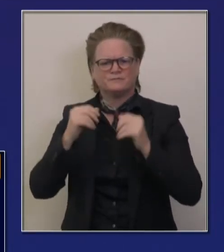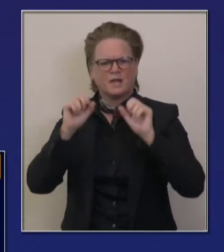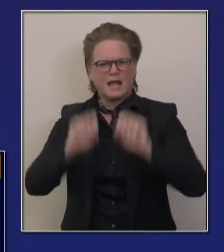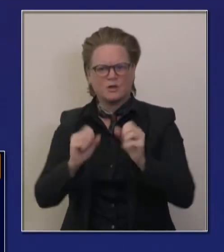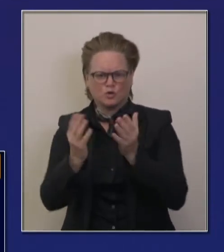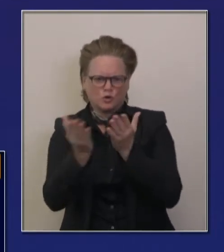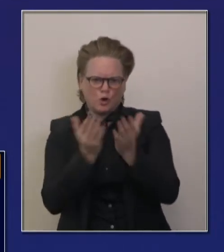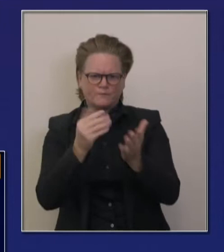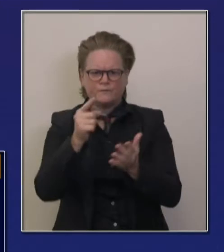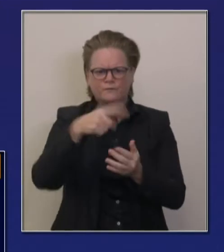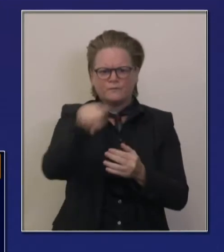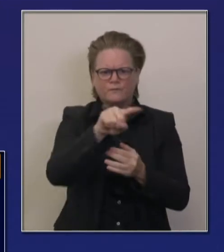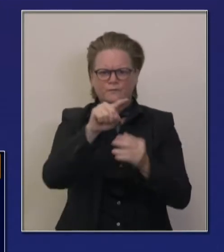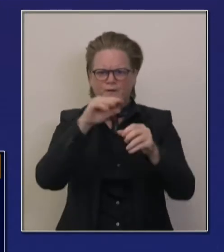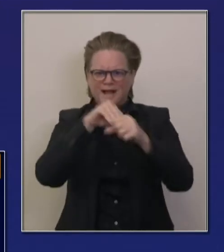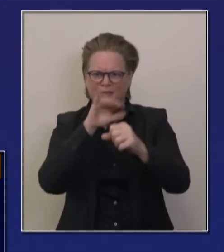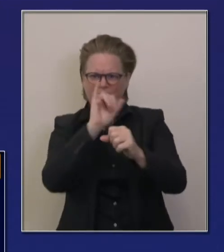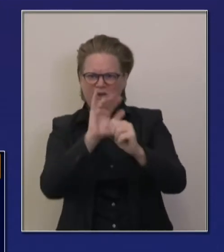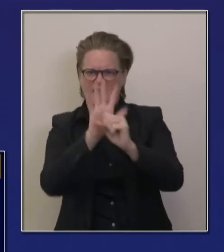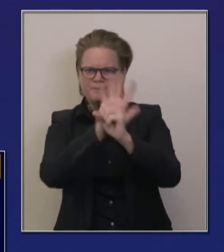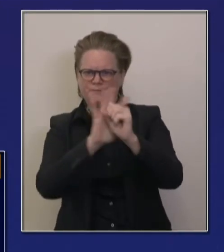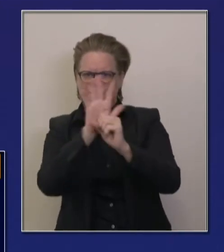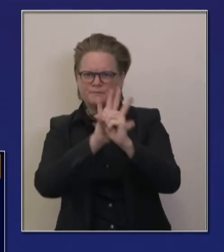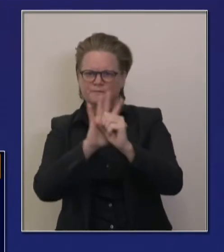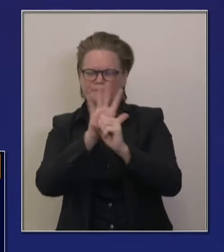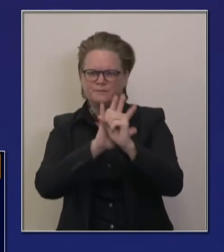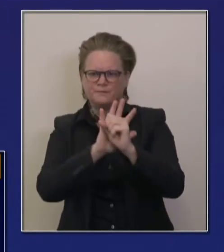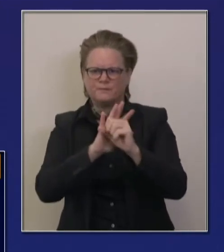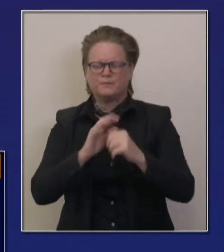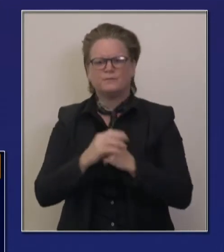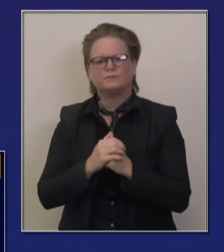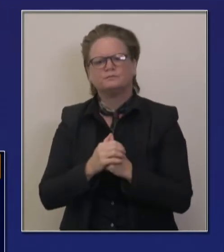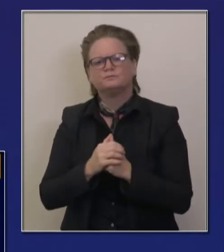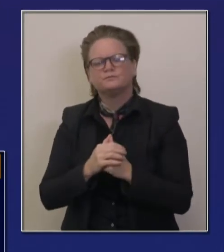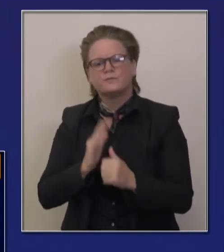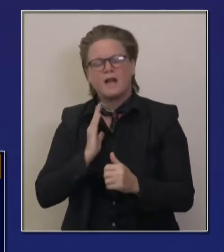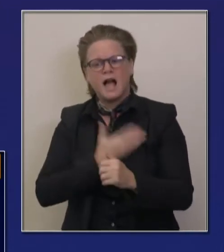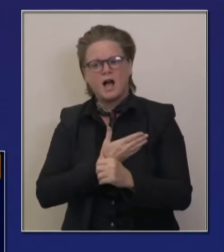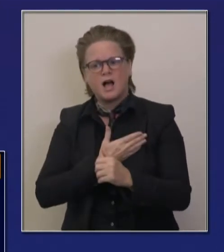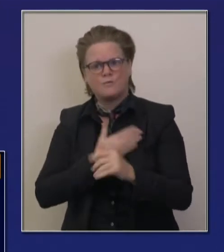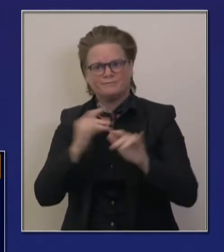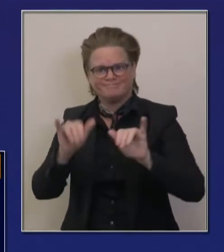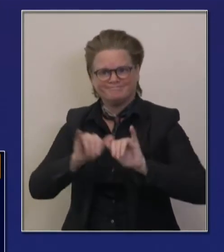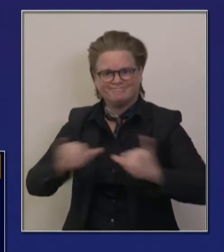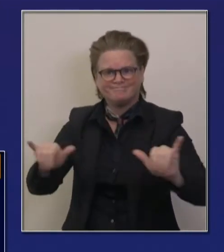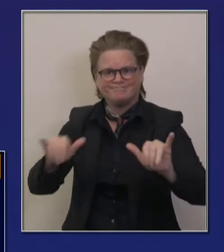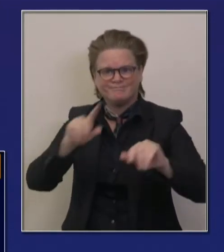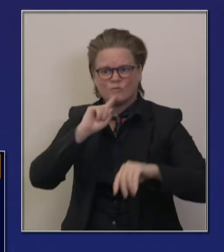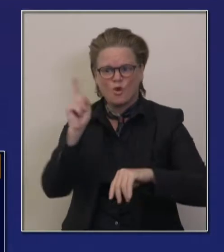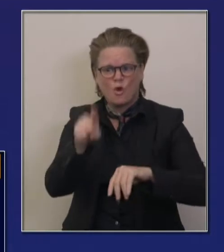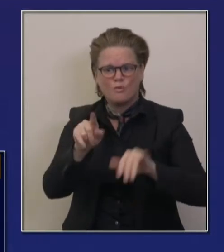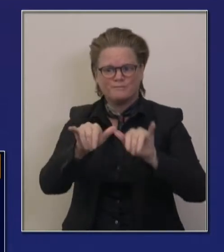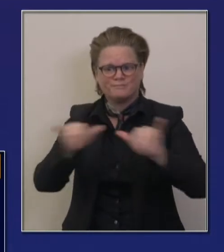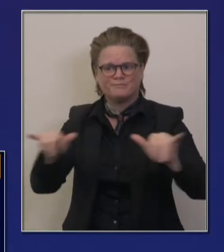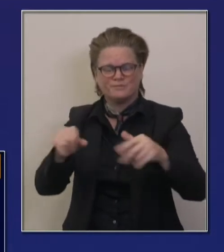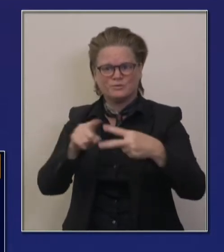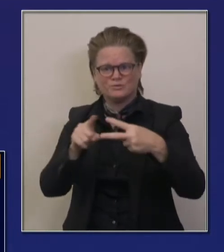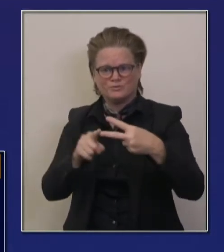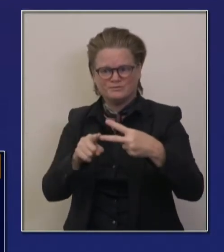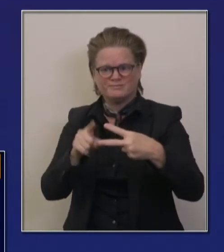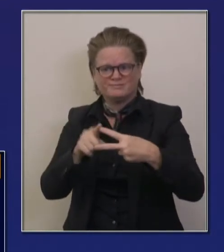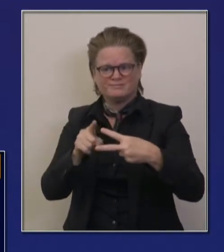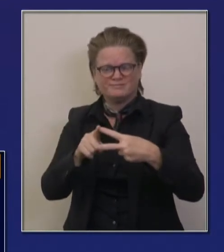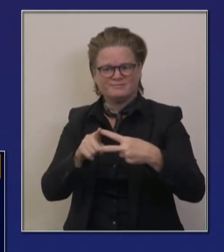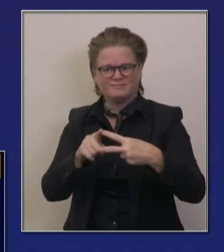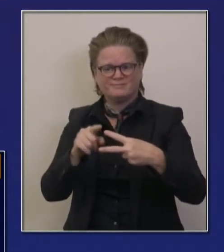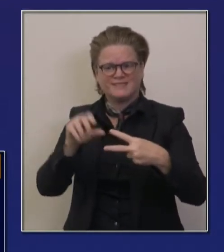delivery. The regional stay at home order now because two regions, San Joaquin Valley and the Southern California region, the